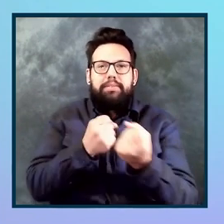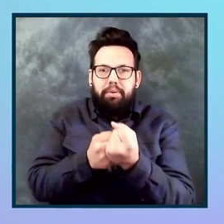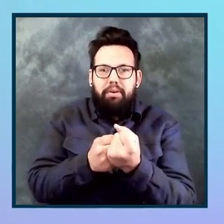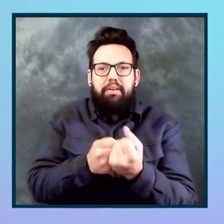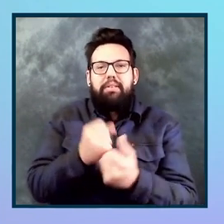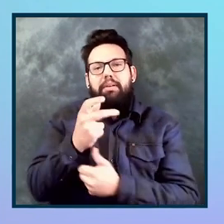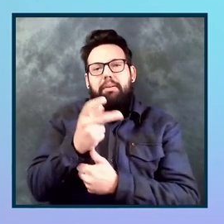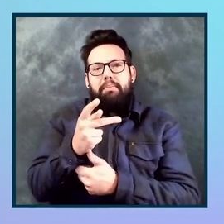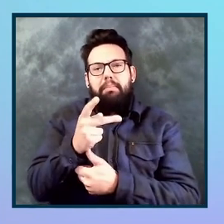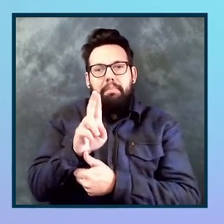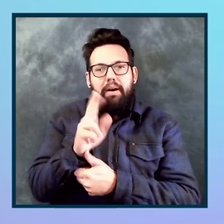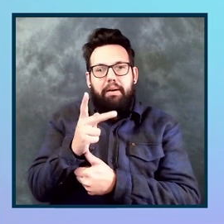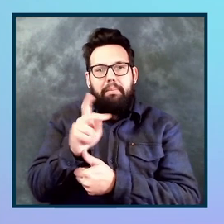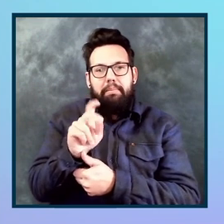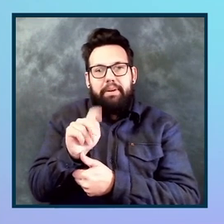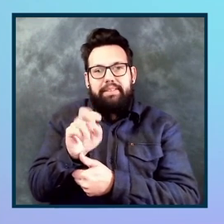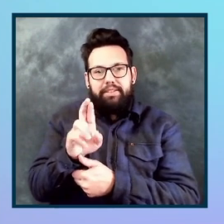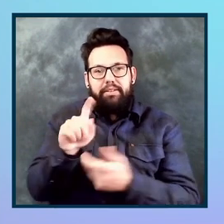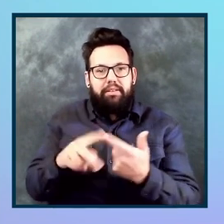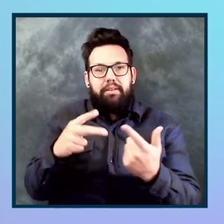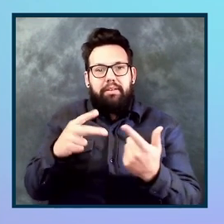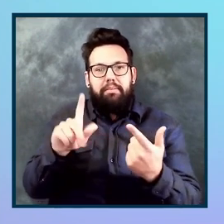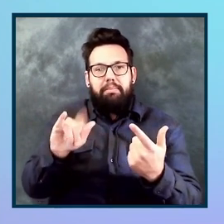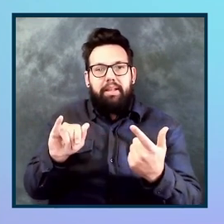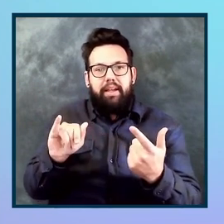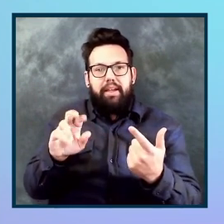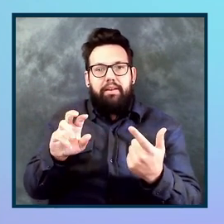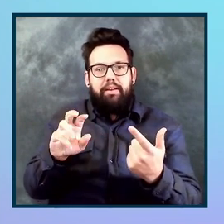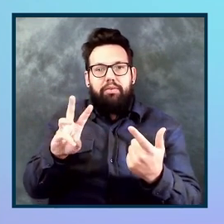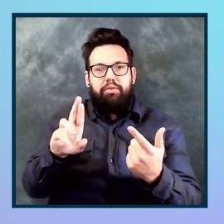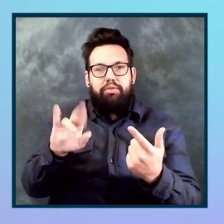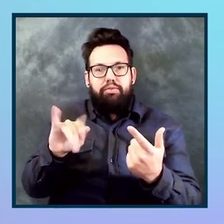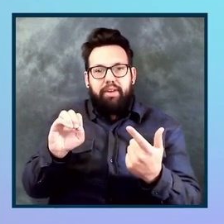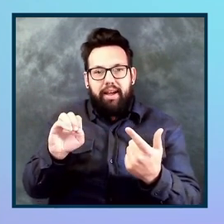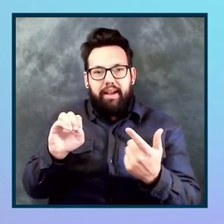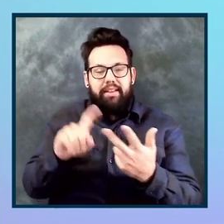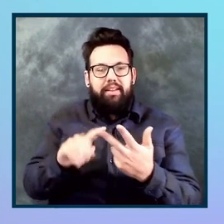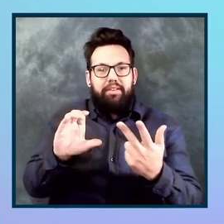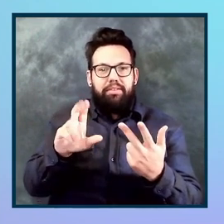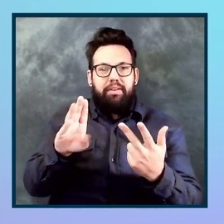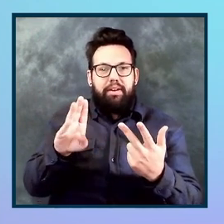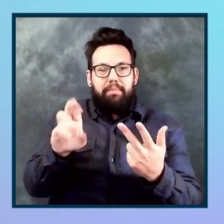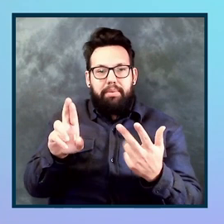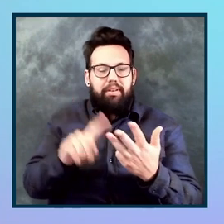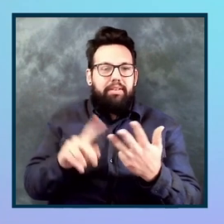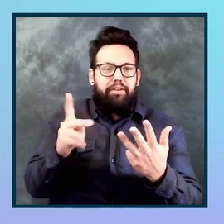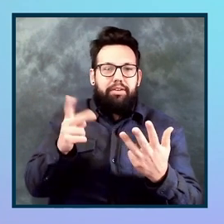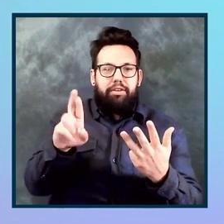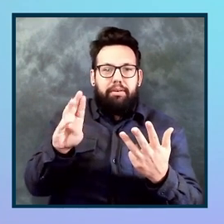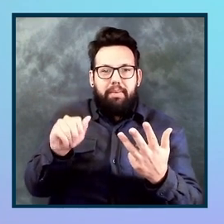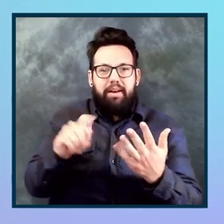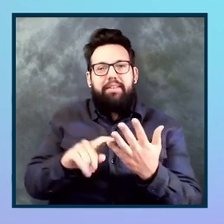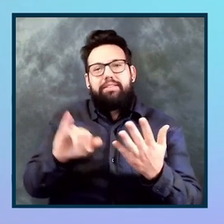that I just showed. There's, there's a playwright integration. There's cucumber, um, Karma, Jest, a number of